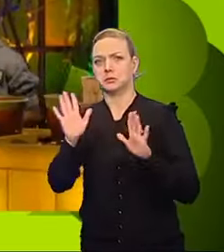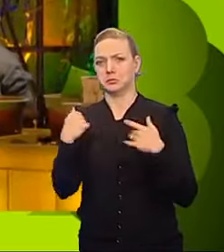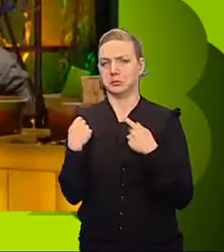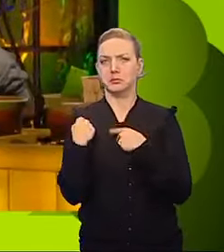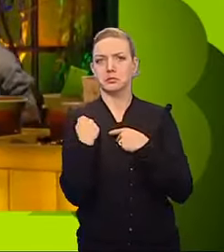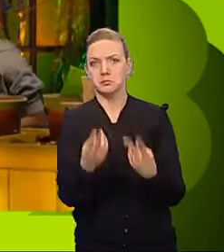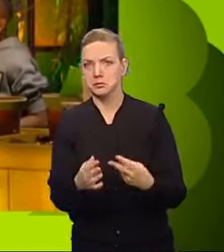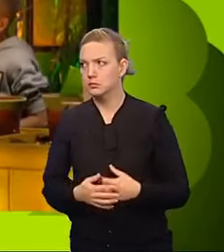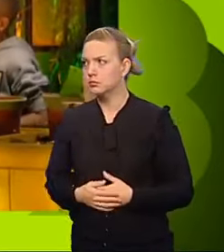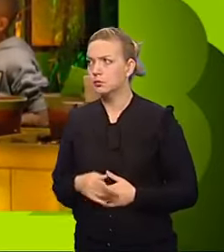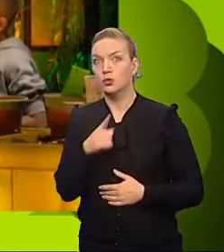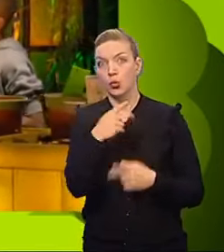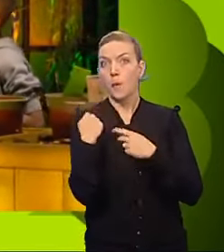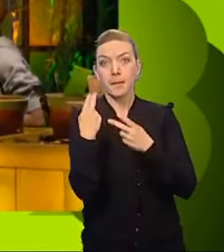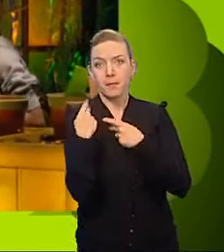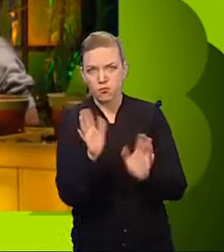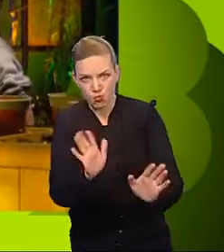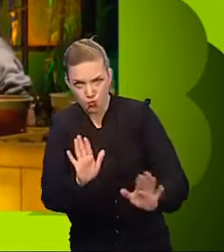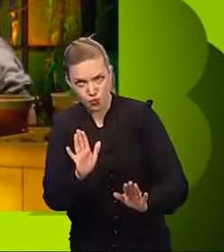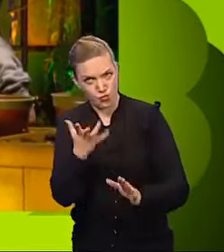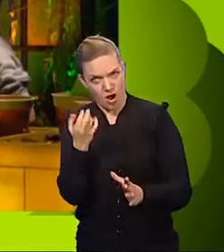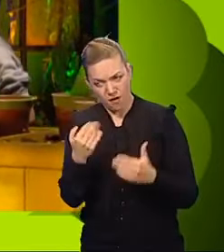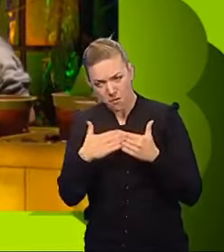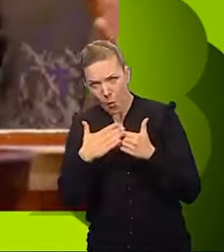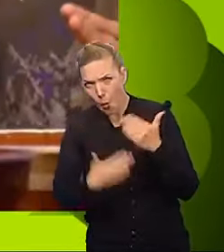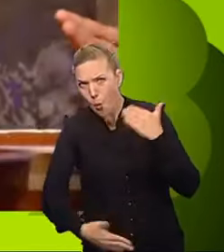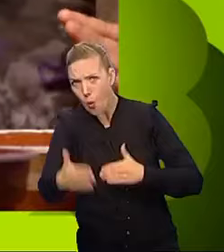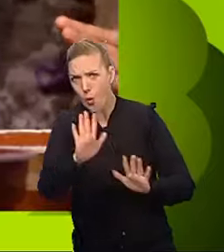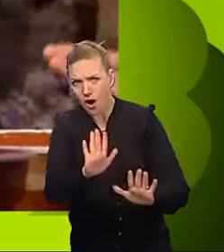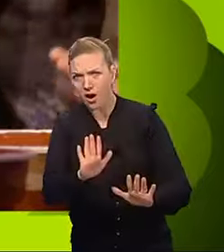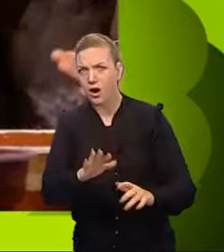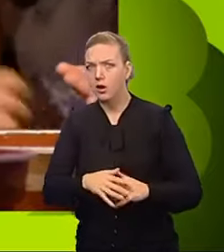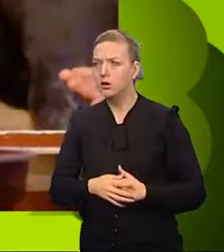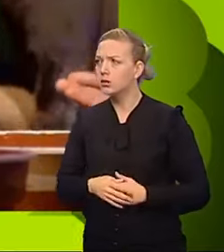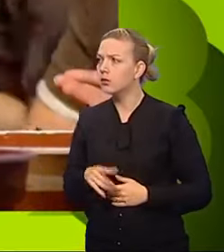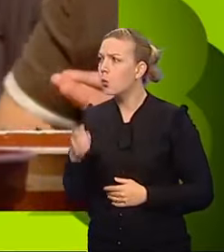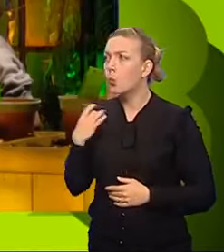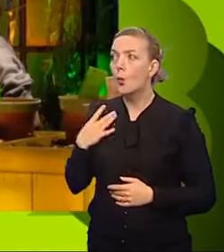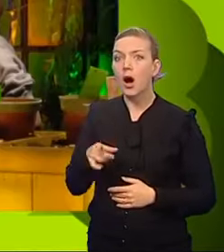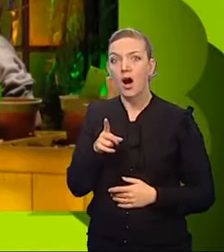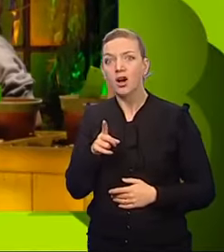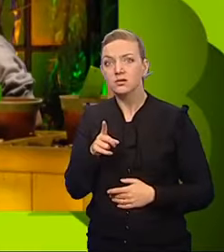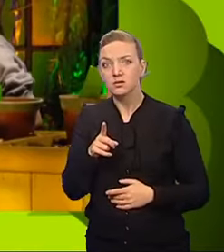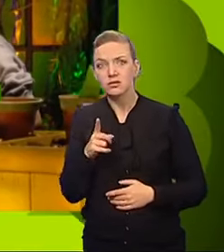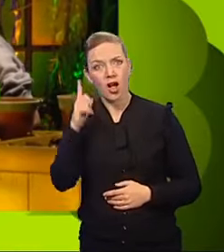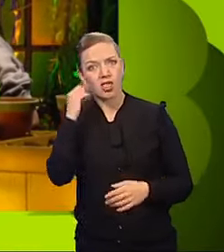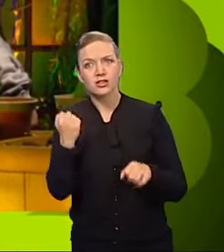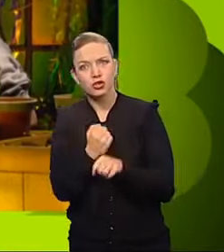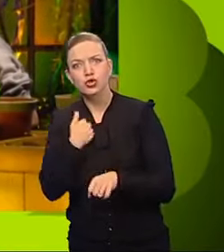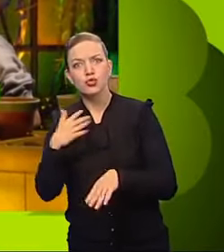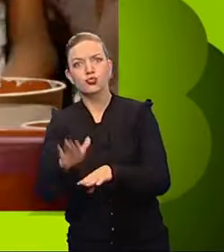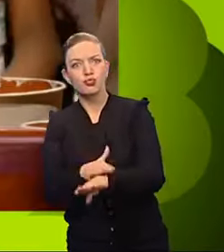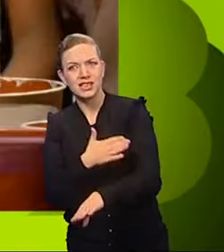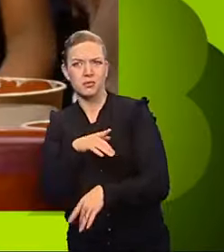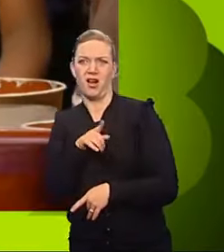Don't be too quick to hand over control. There's a long way to go yet. White looks like it's a good one. think we should go green. You can see it won't be